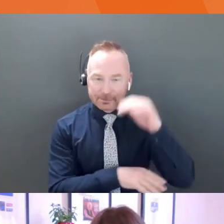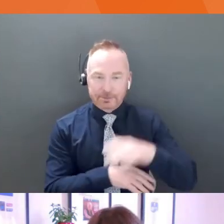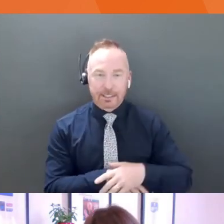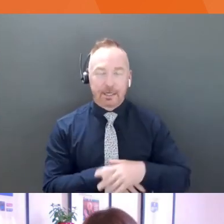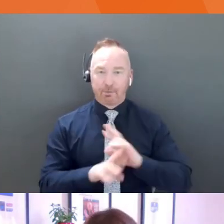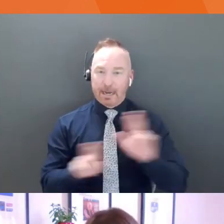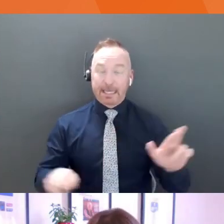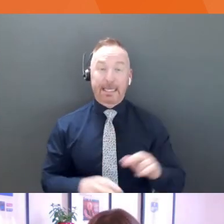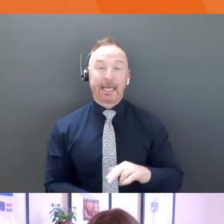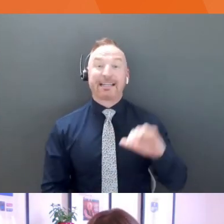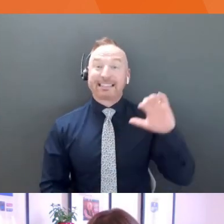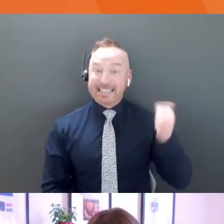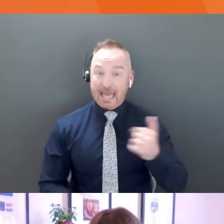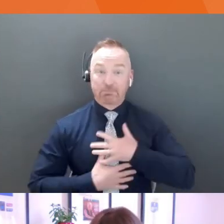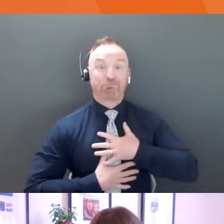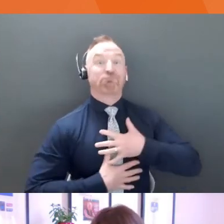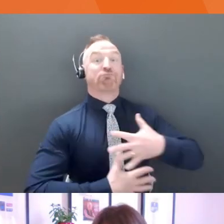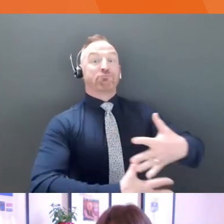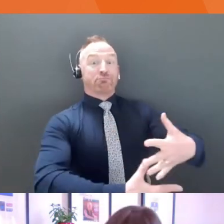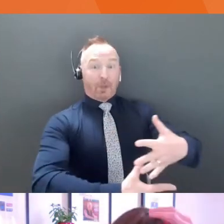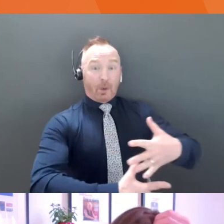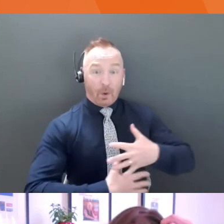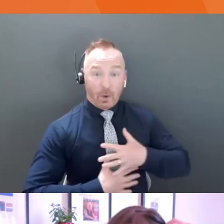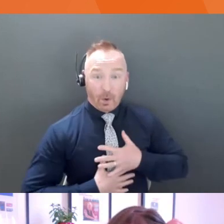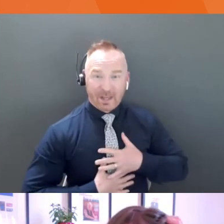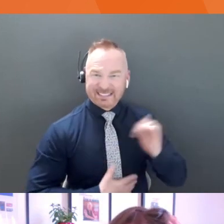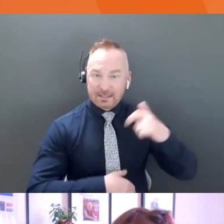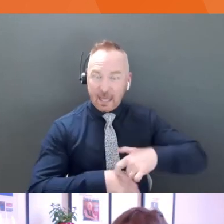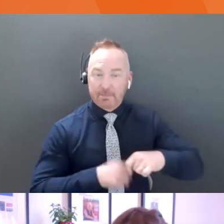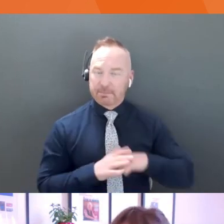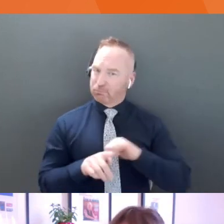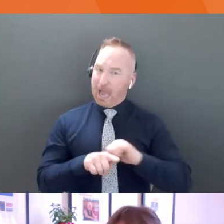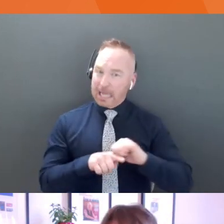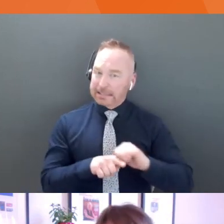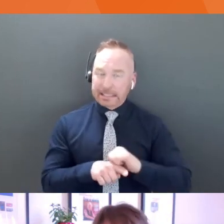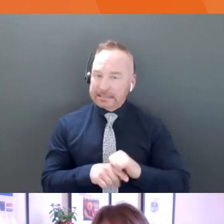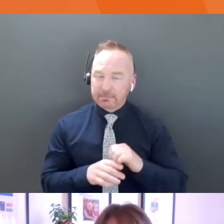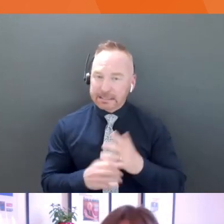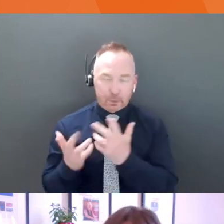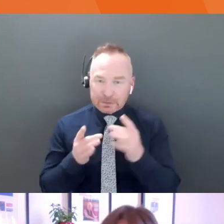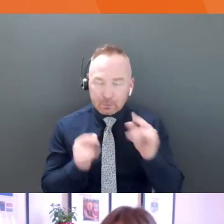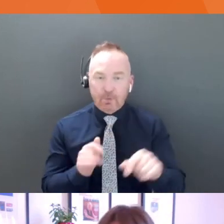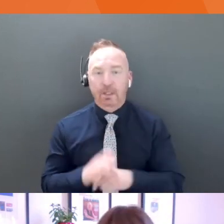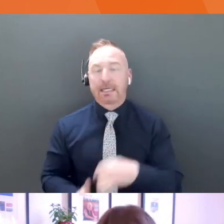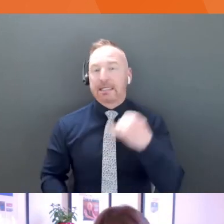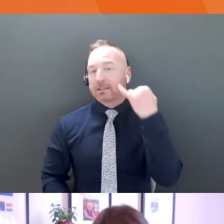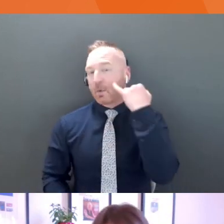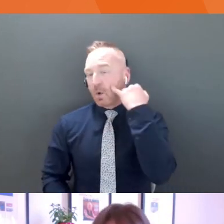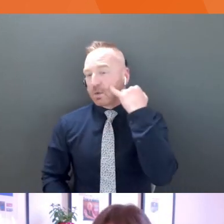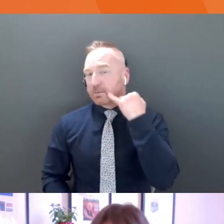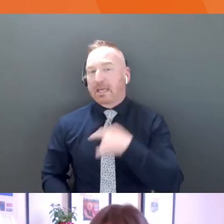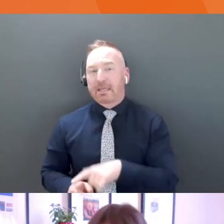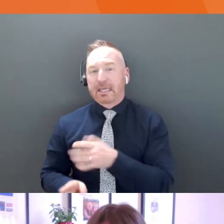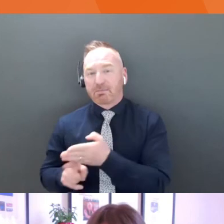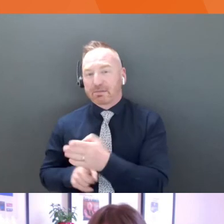breaths practices, everything. So I, you know, with some of like, when I'm, we're doing like a series a or series B and we're pitching